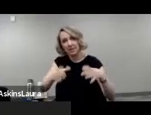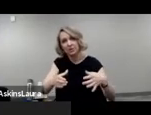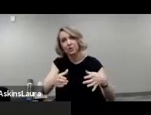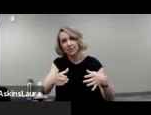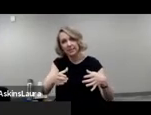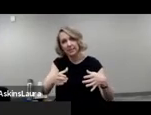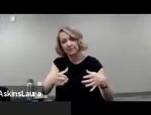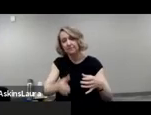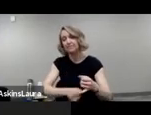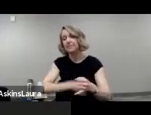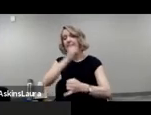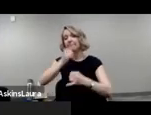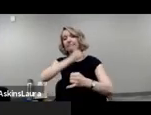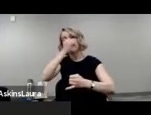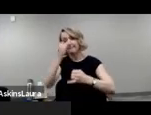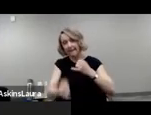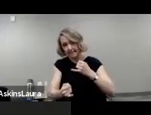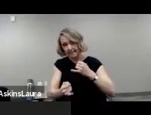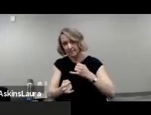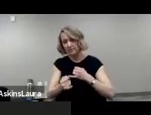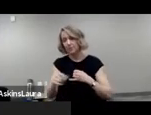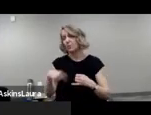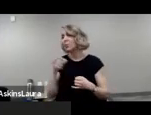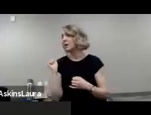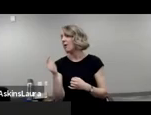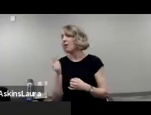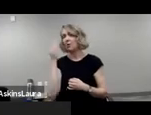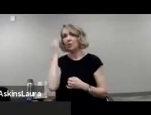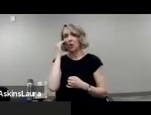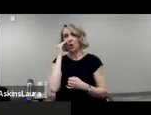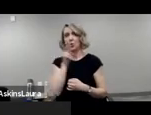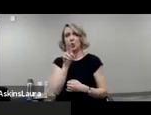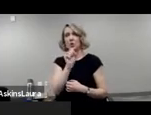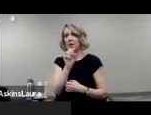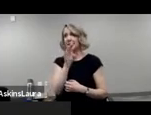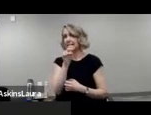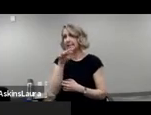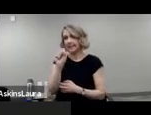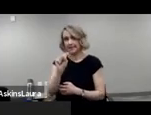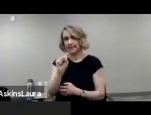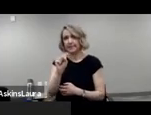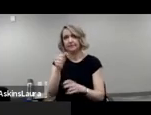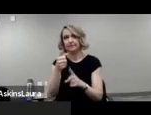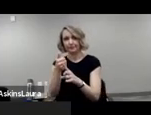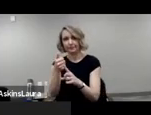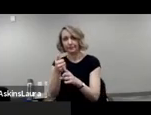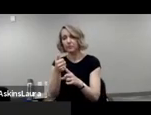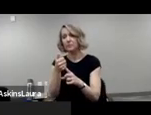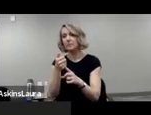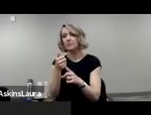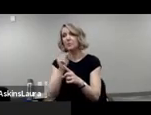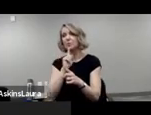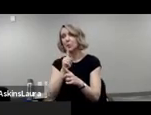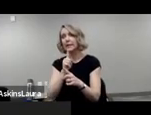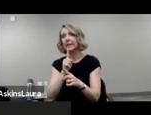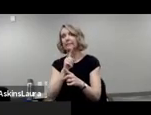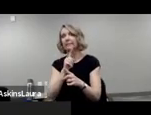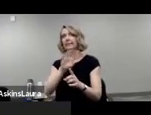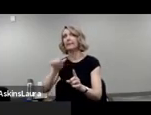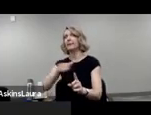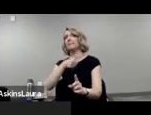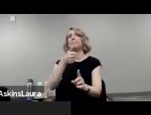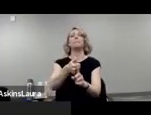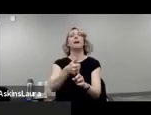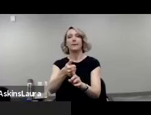Lastly, we all know that the U.S. census have a huge impact on